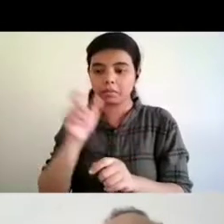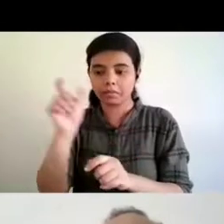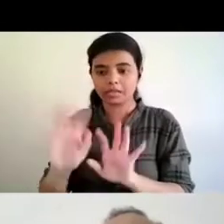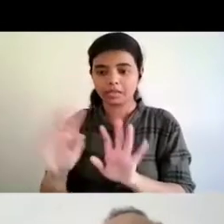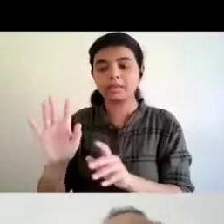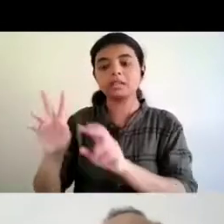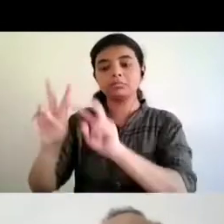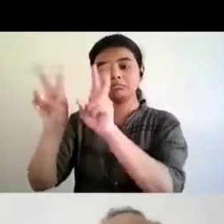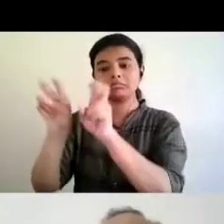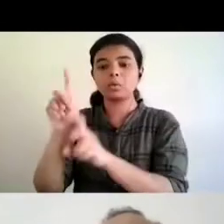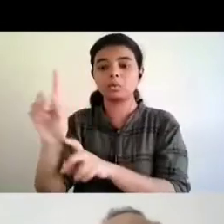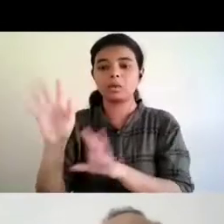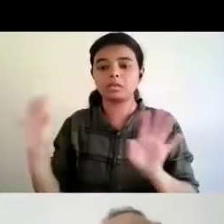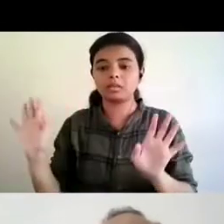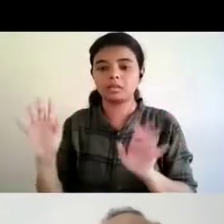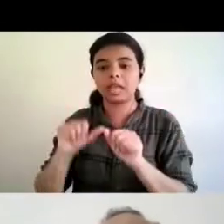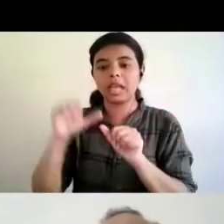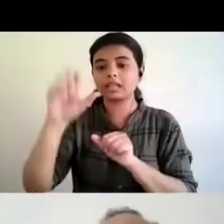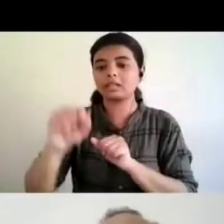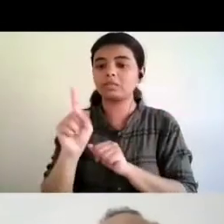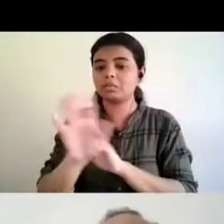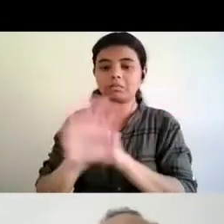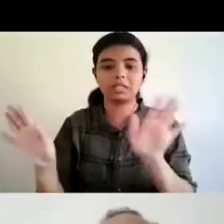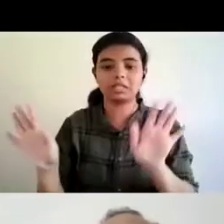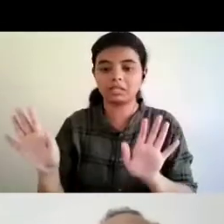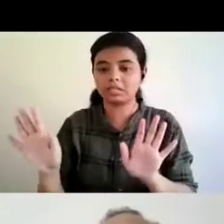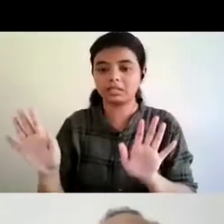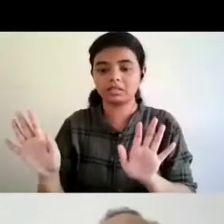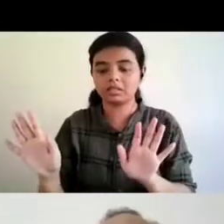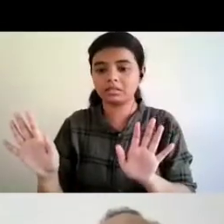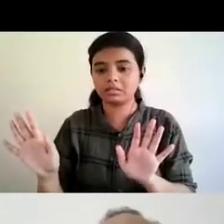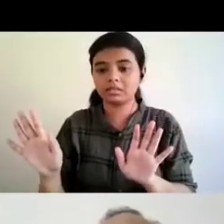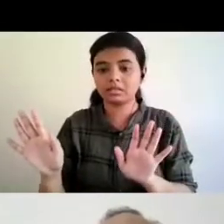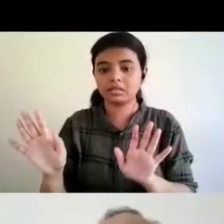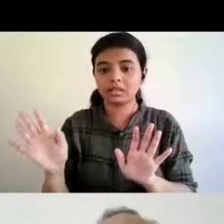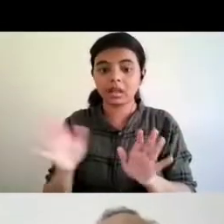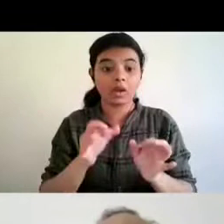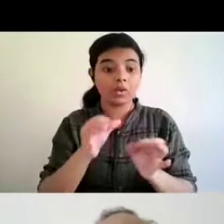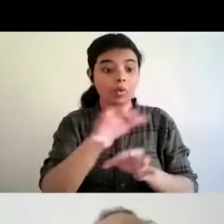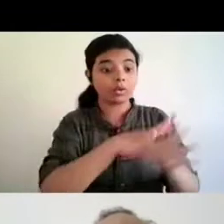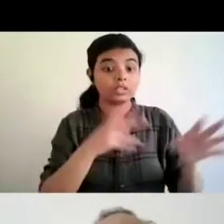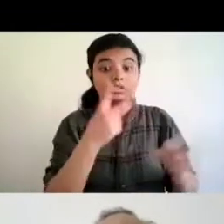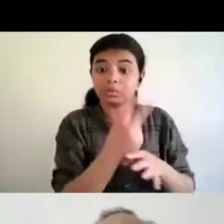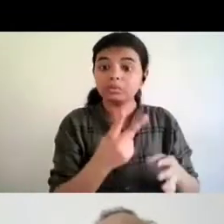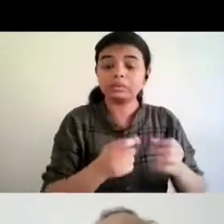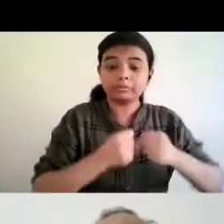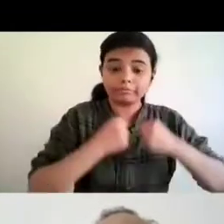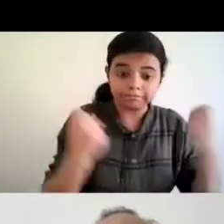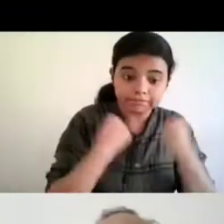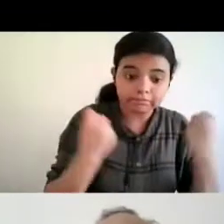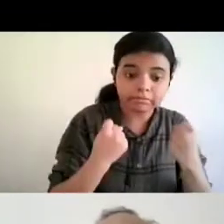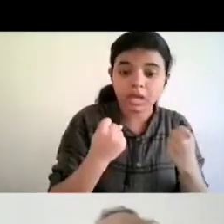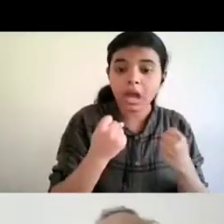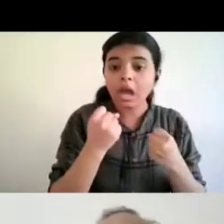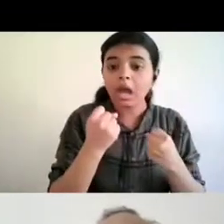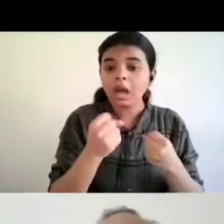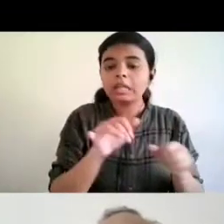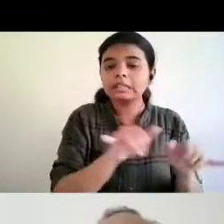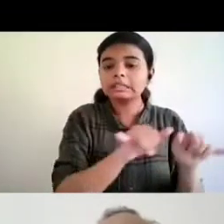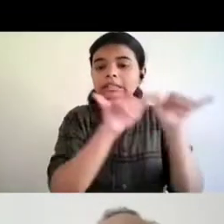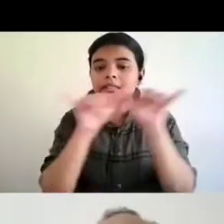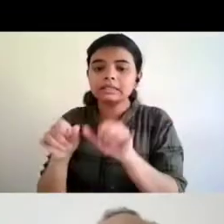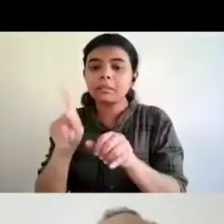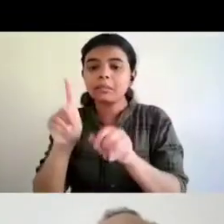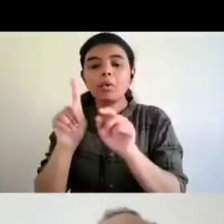number of titles available in accessible format remained just one because both the organizations ended up converting the same title